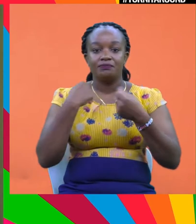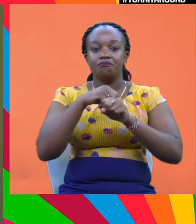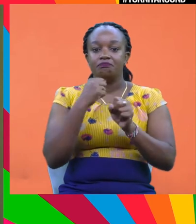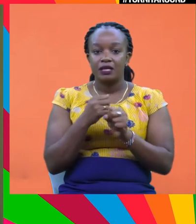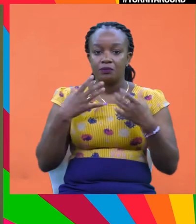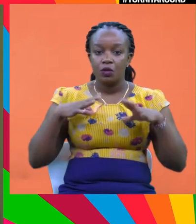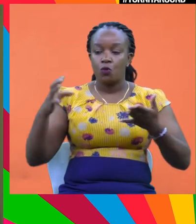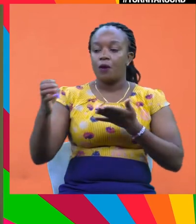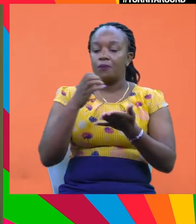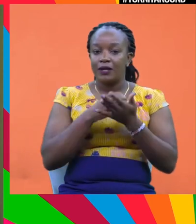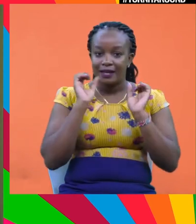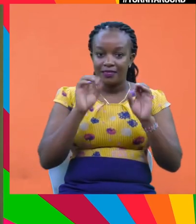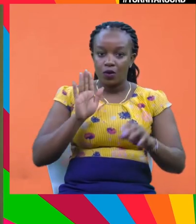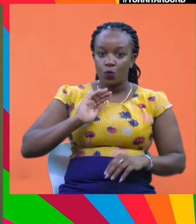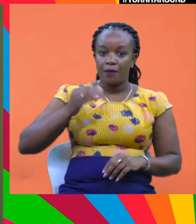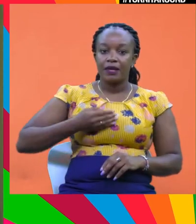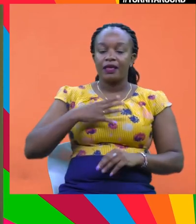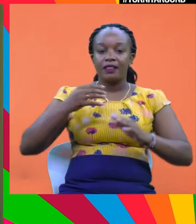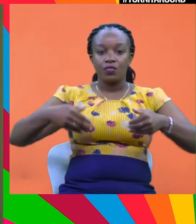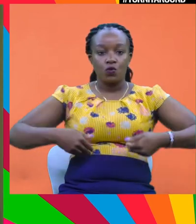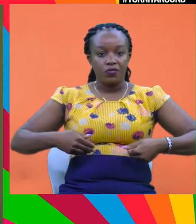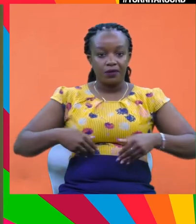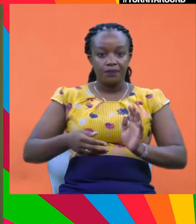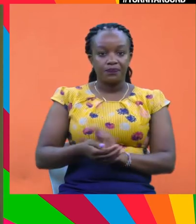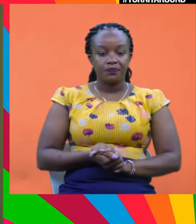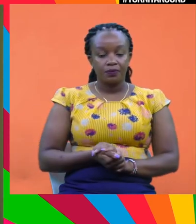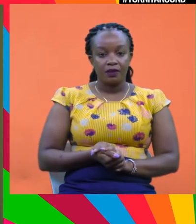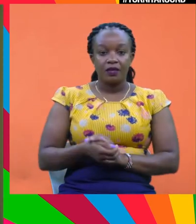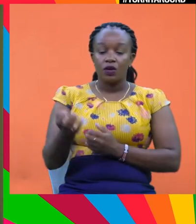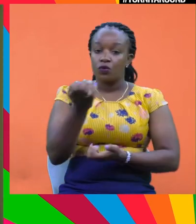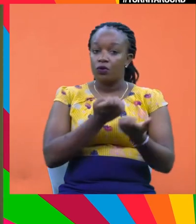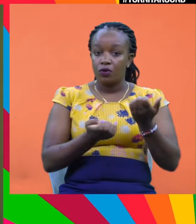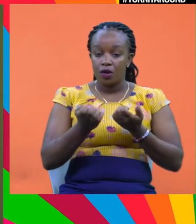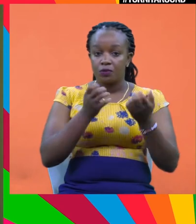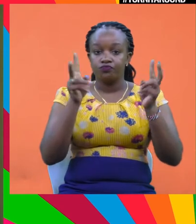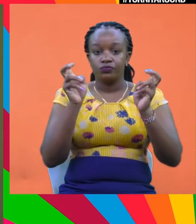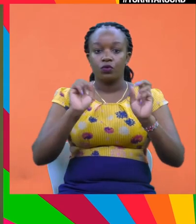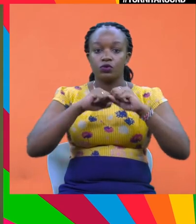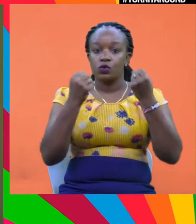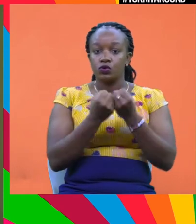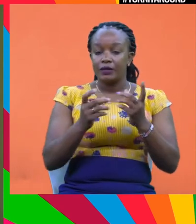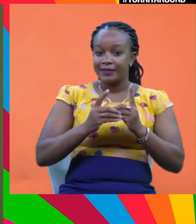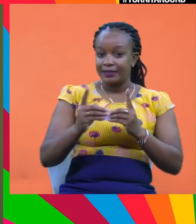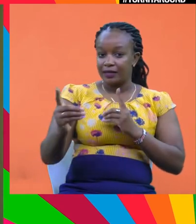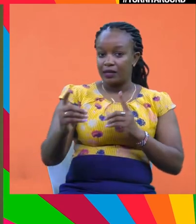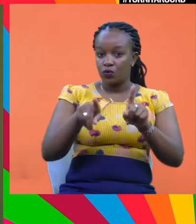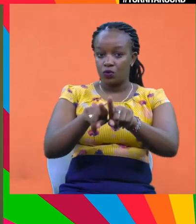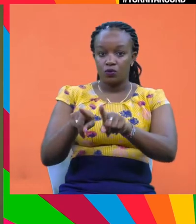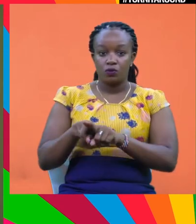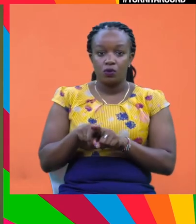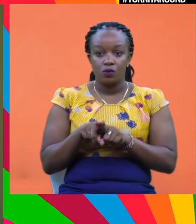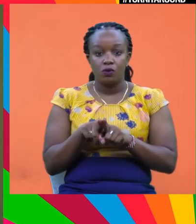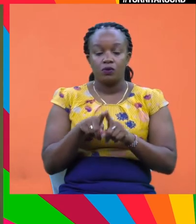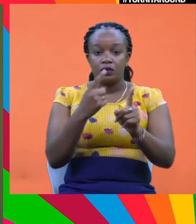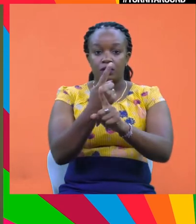low-skilled workers, women, and youth. The associated economic recession due to voluntary social distancing, as well